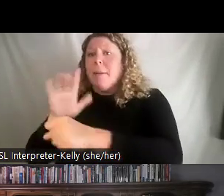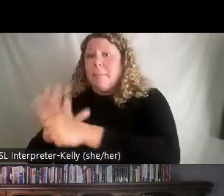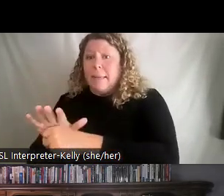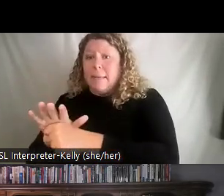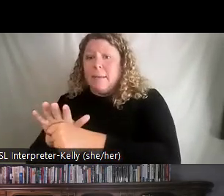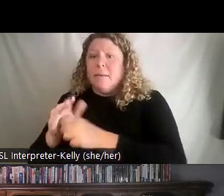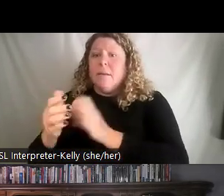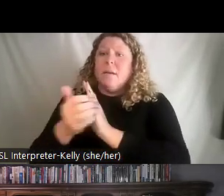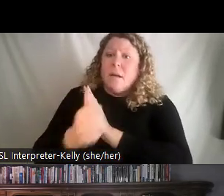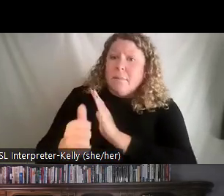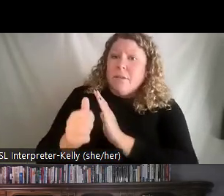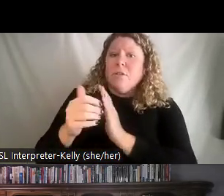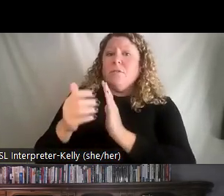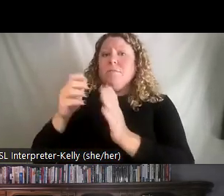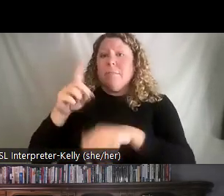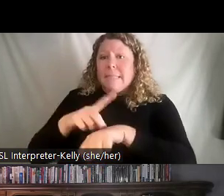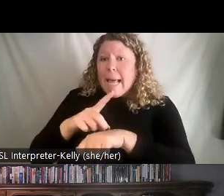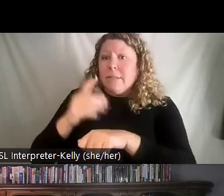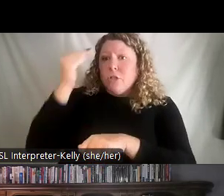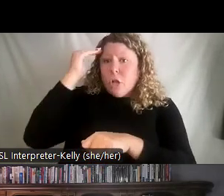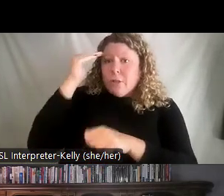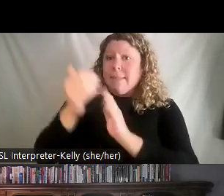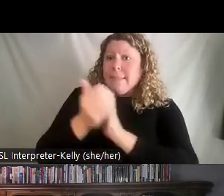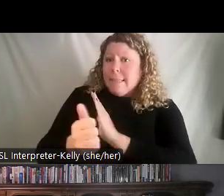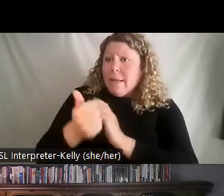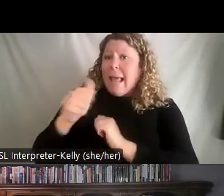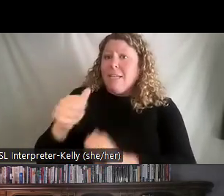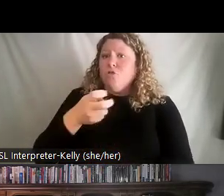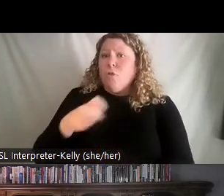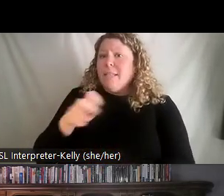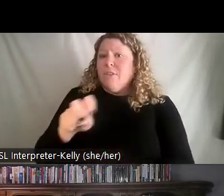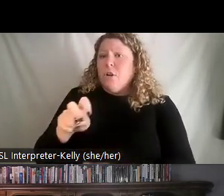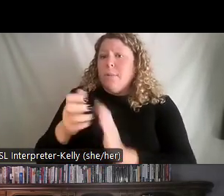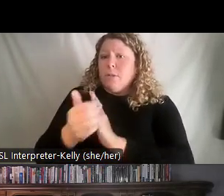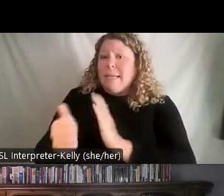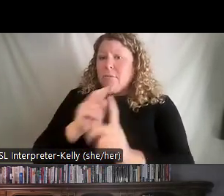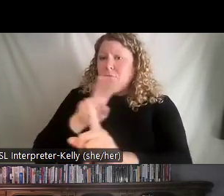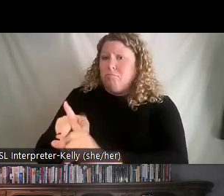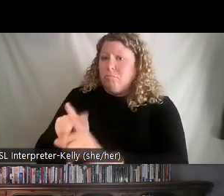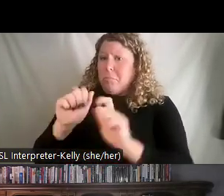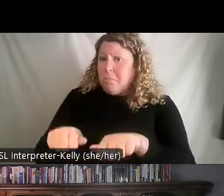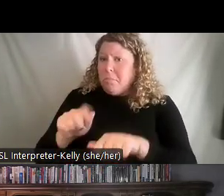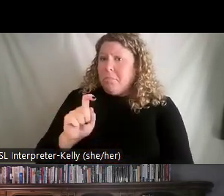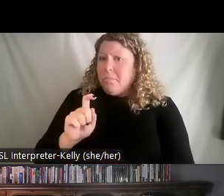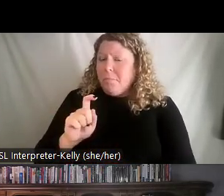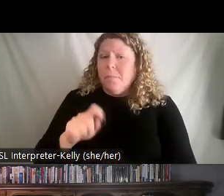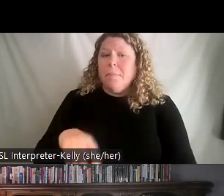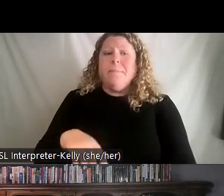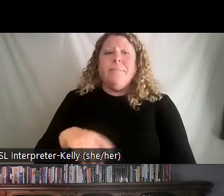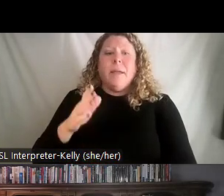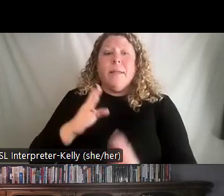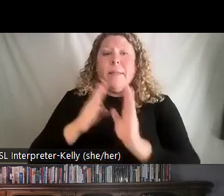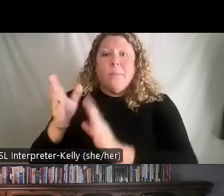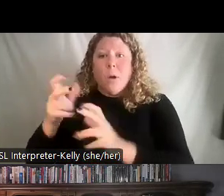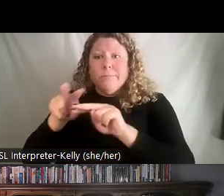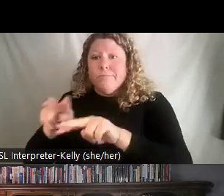looking at the tasks, the knowledge, and the skills, and any transferable skills that they bring to the table. Likewise, we want to go ahead and look at their commitment. How